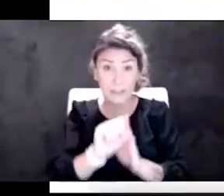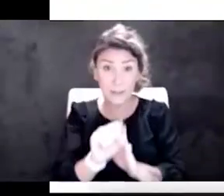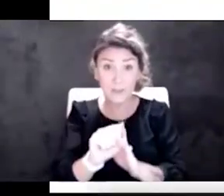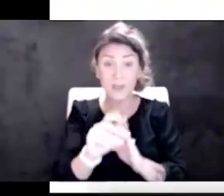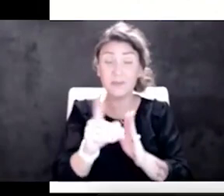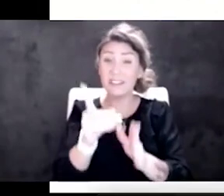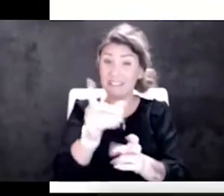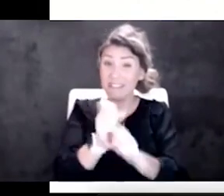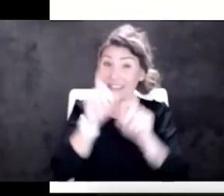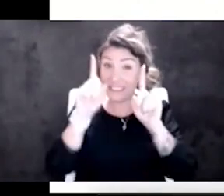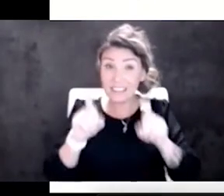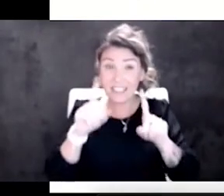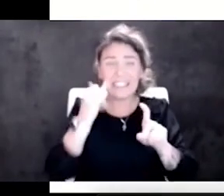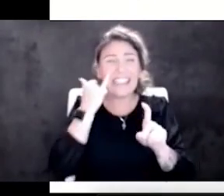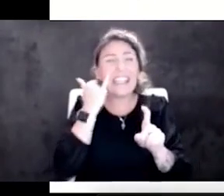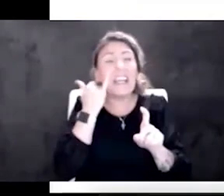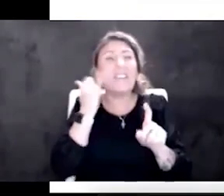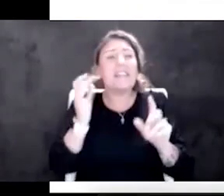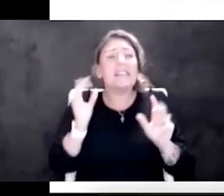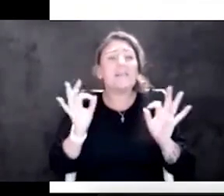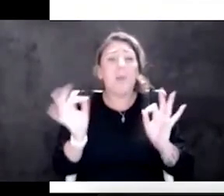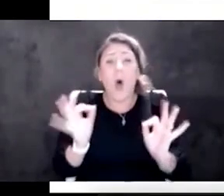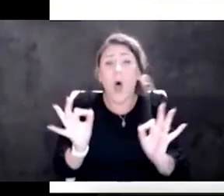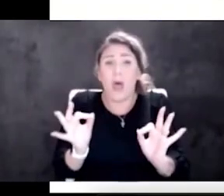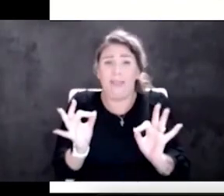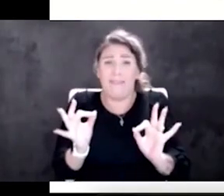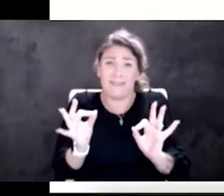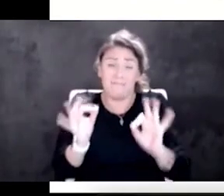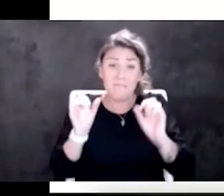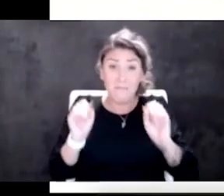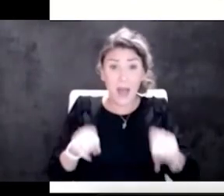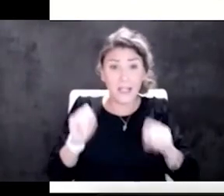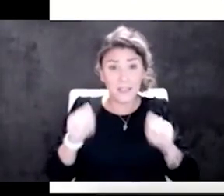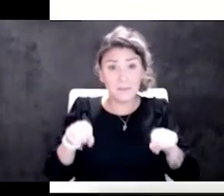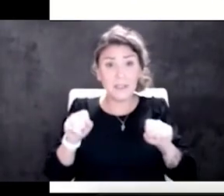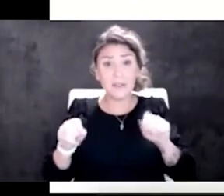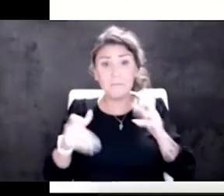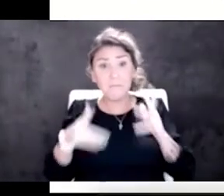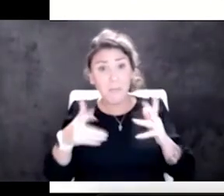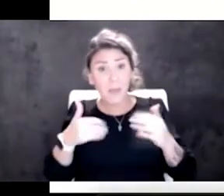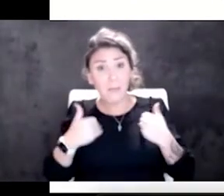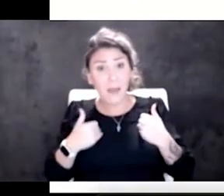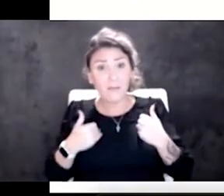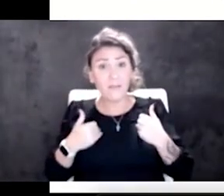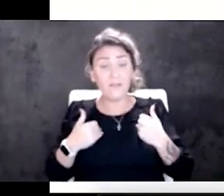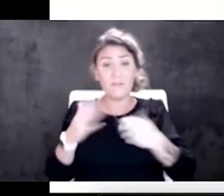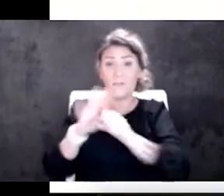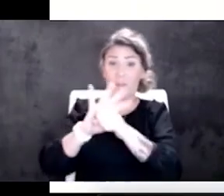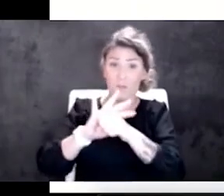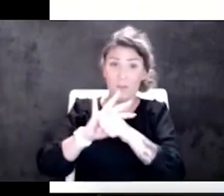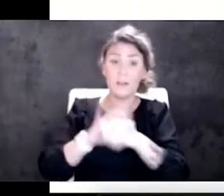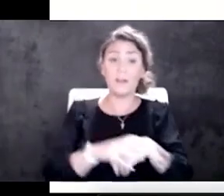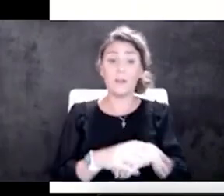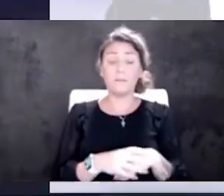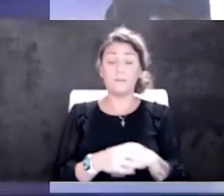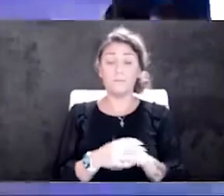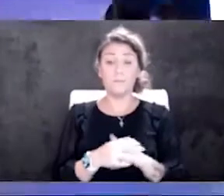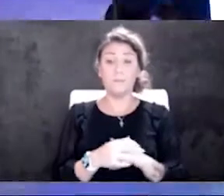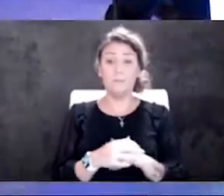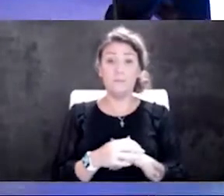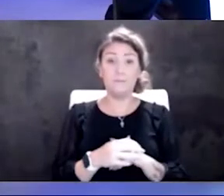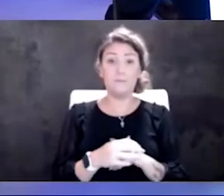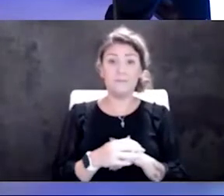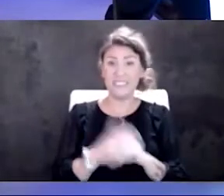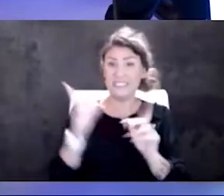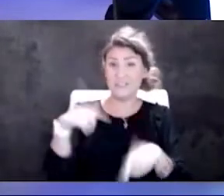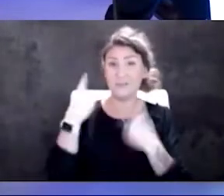If there's even the smallest hint that you might have, have COVID. And since the, the, the at-home testing has gotten to be so